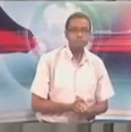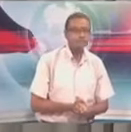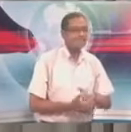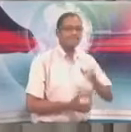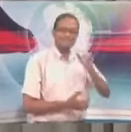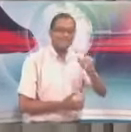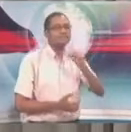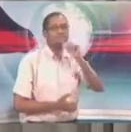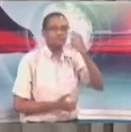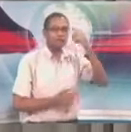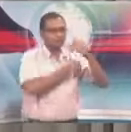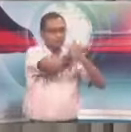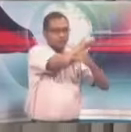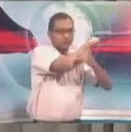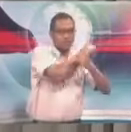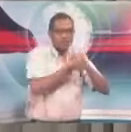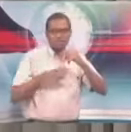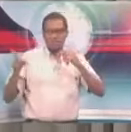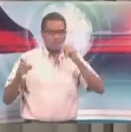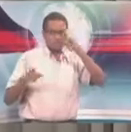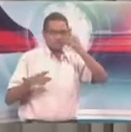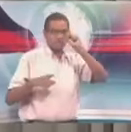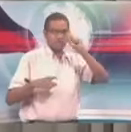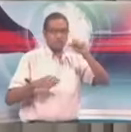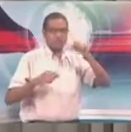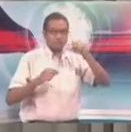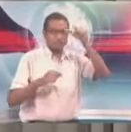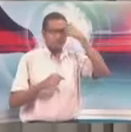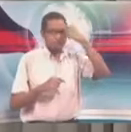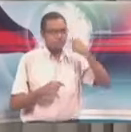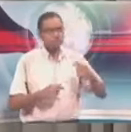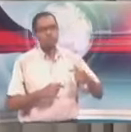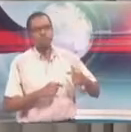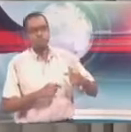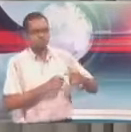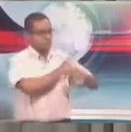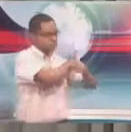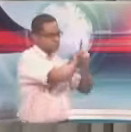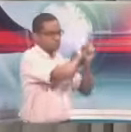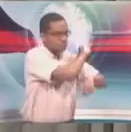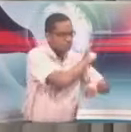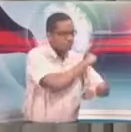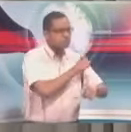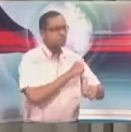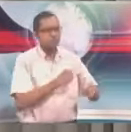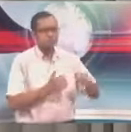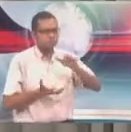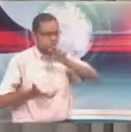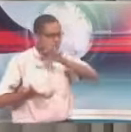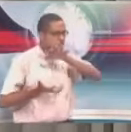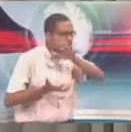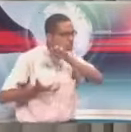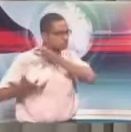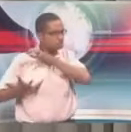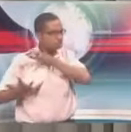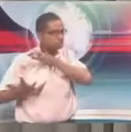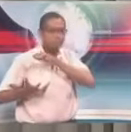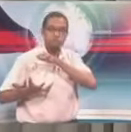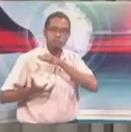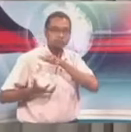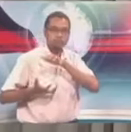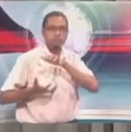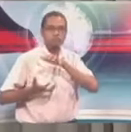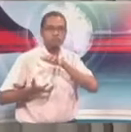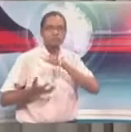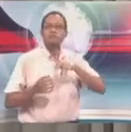So that debunks this whole conversation that Paria or the government of Trinidad and Tobago negotiated or entered into any